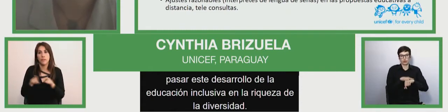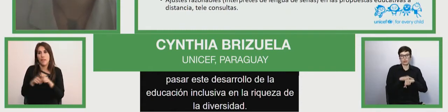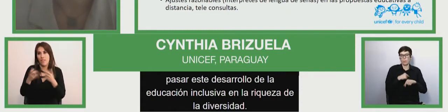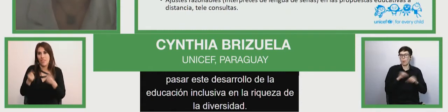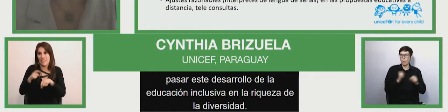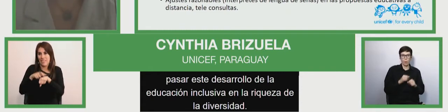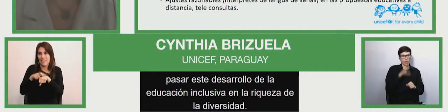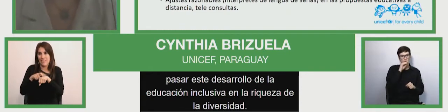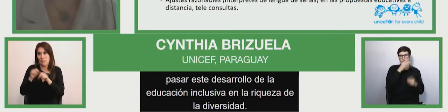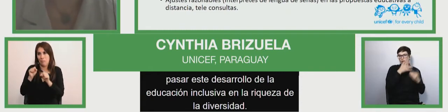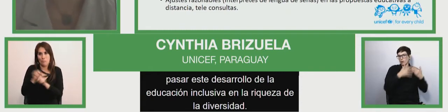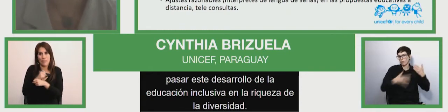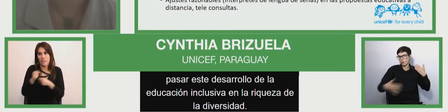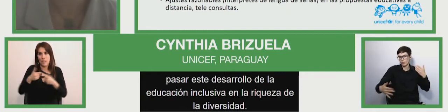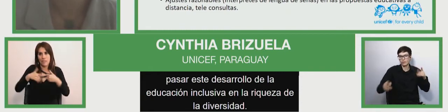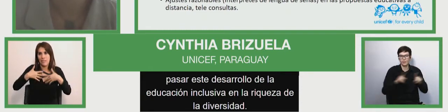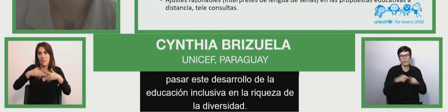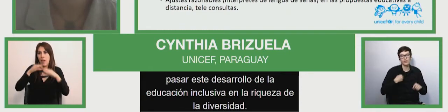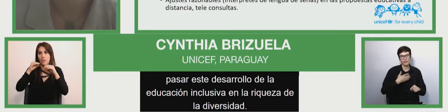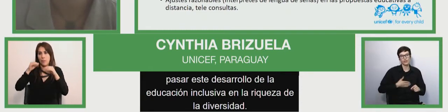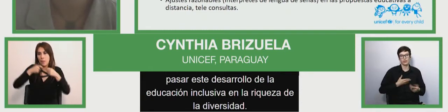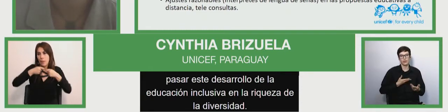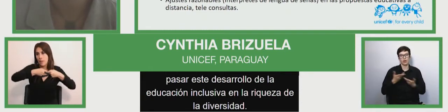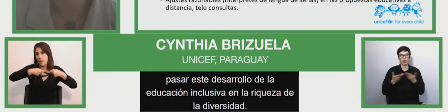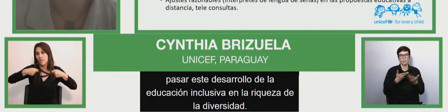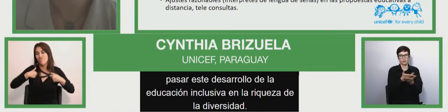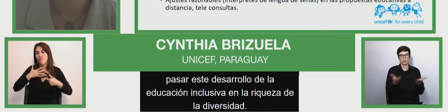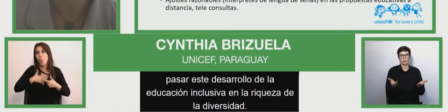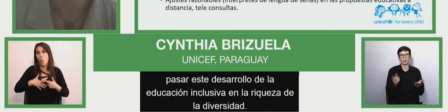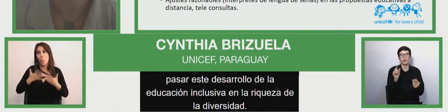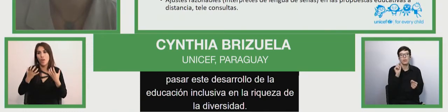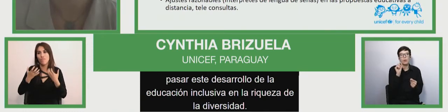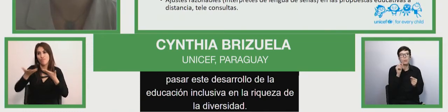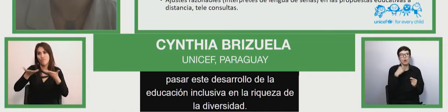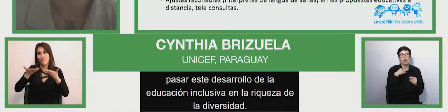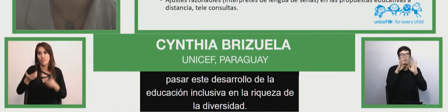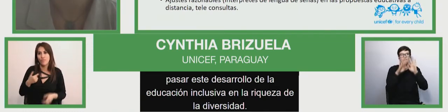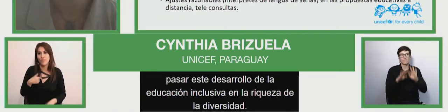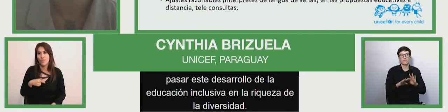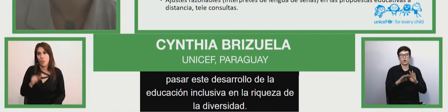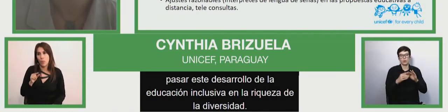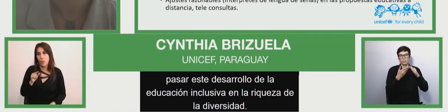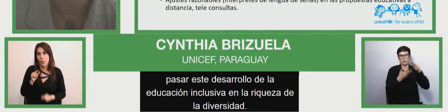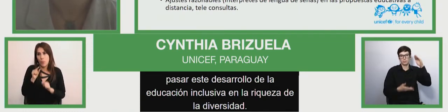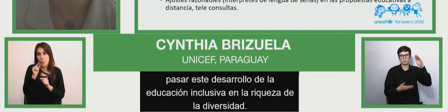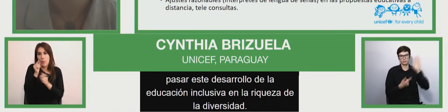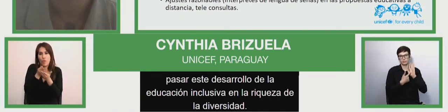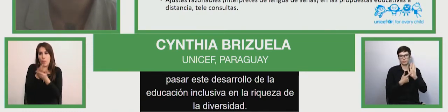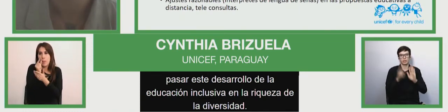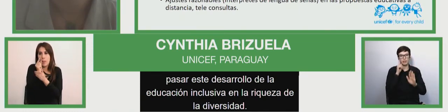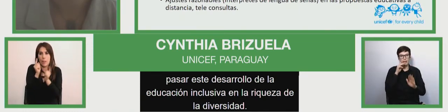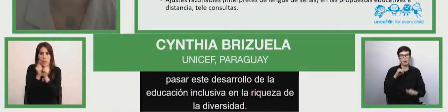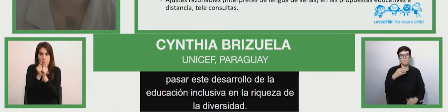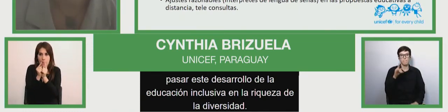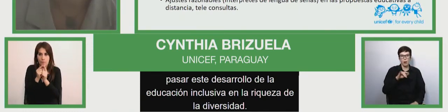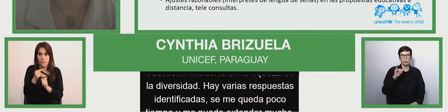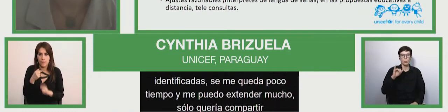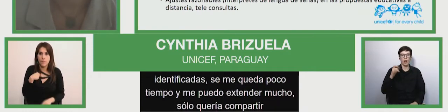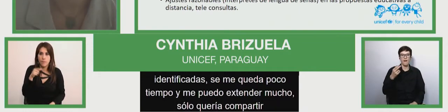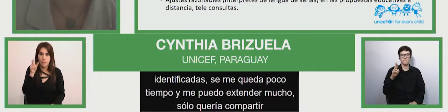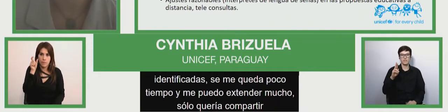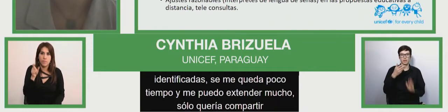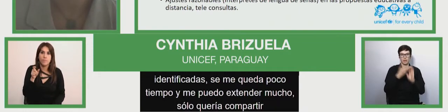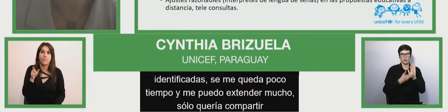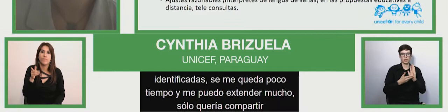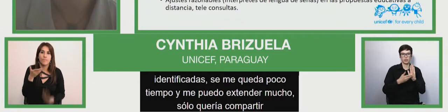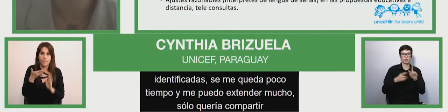way beyond time here but i just want to share part of the report but manos presented and javier presented us as well